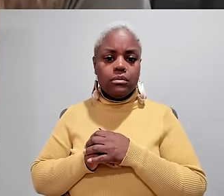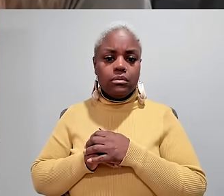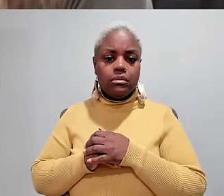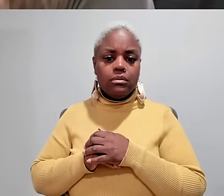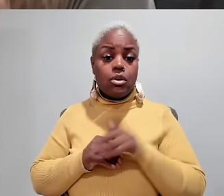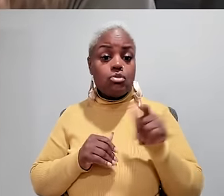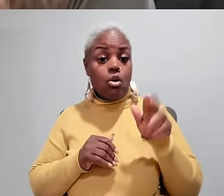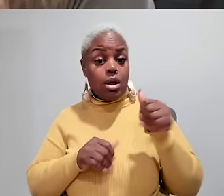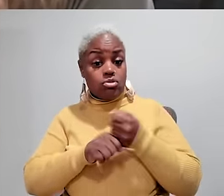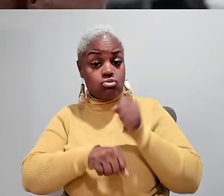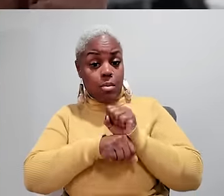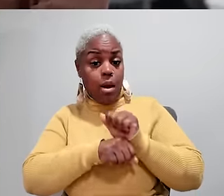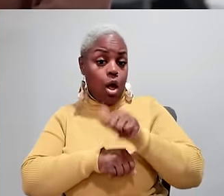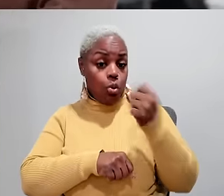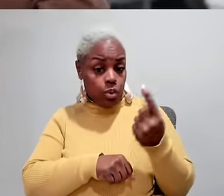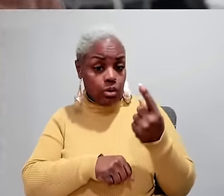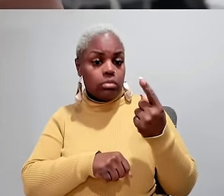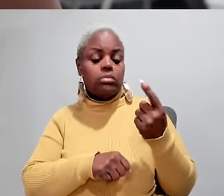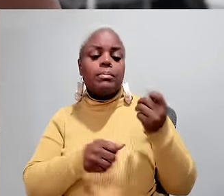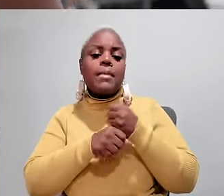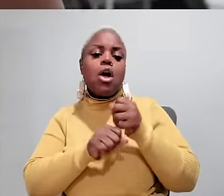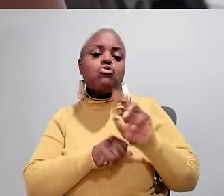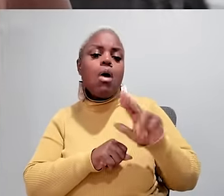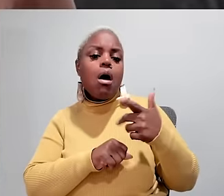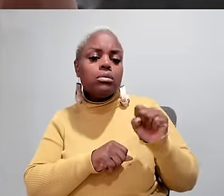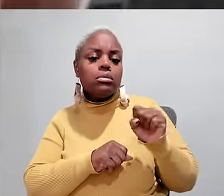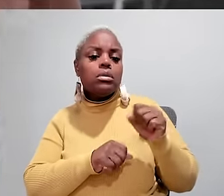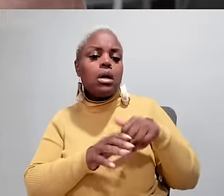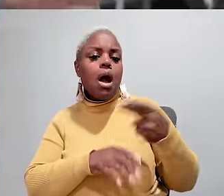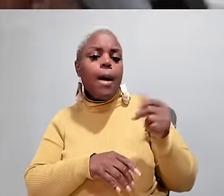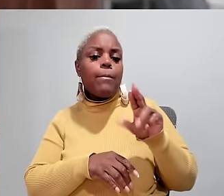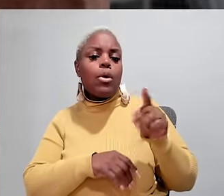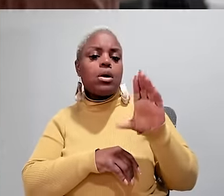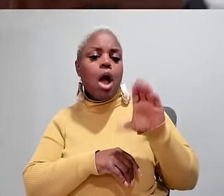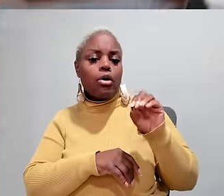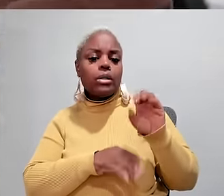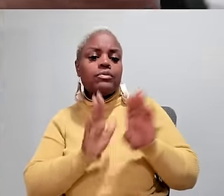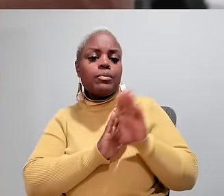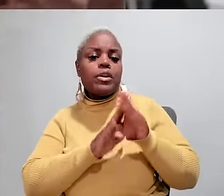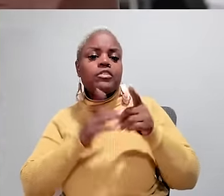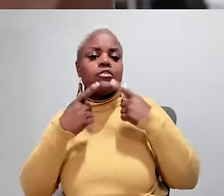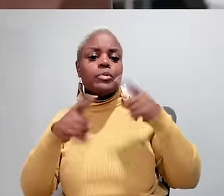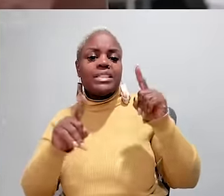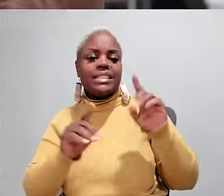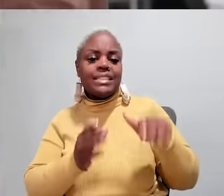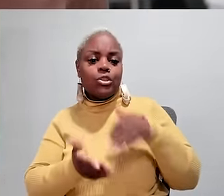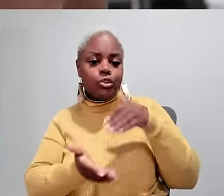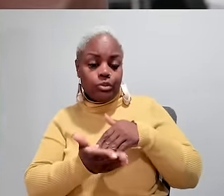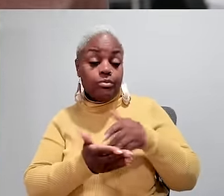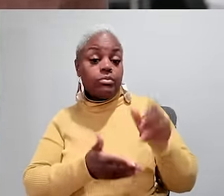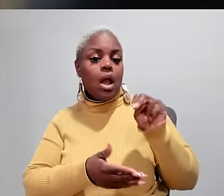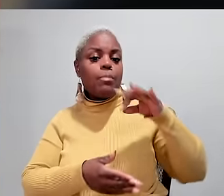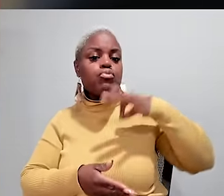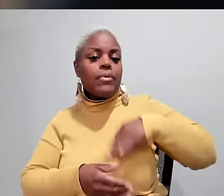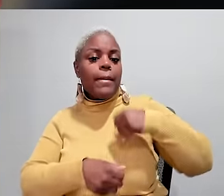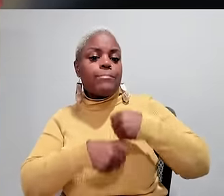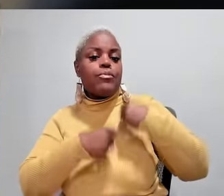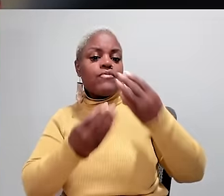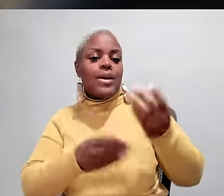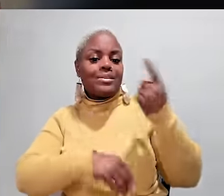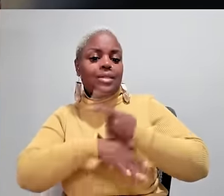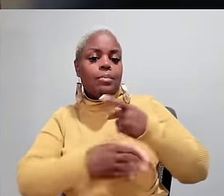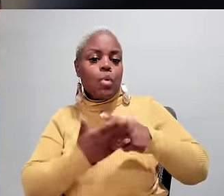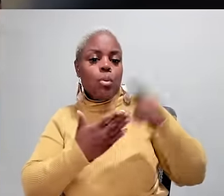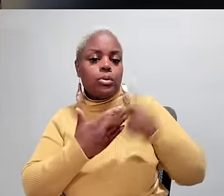anxious easily. JARED JR.: Laura got this job and another one making rugs through the Hubbard County Developmental